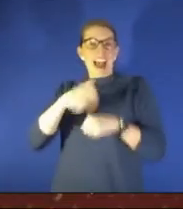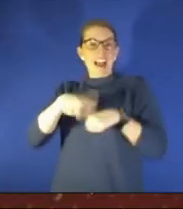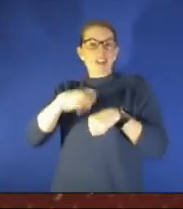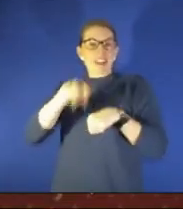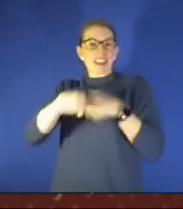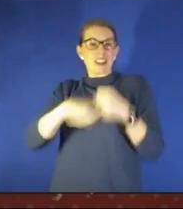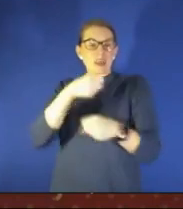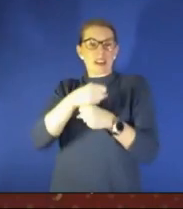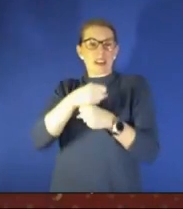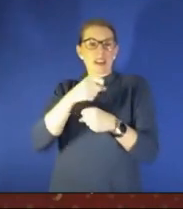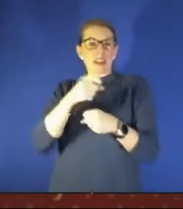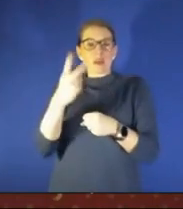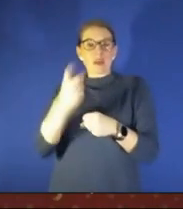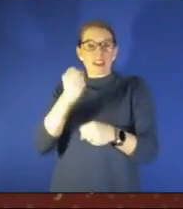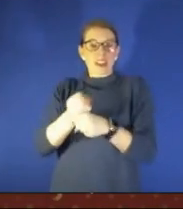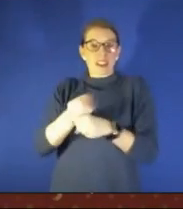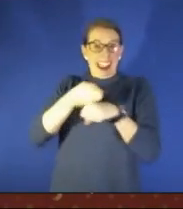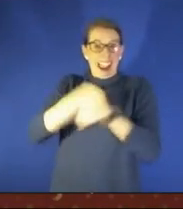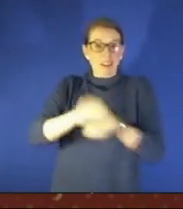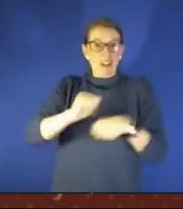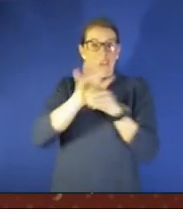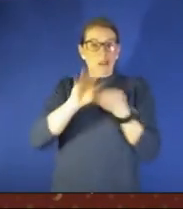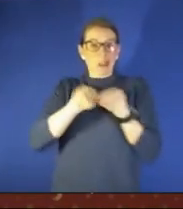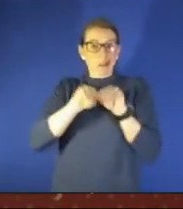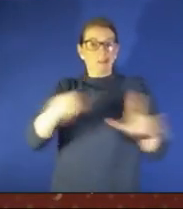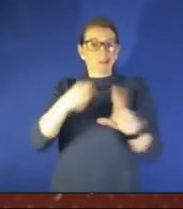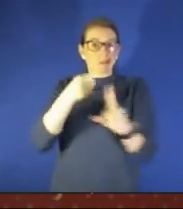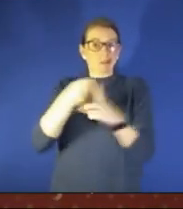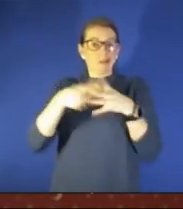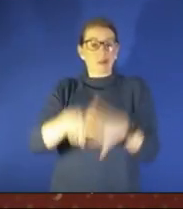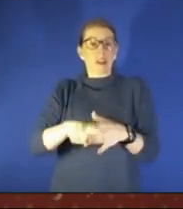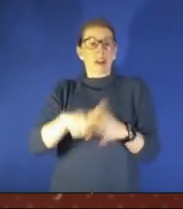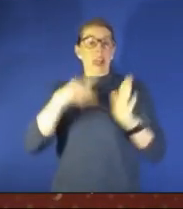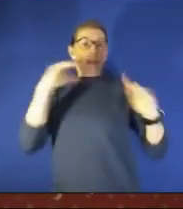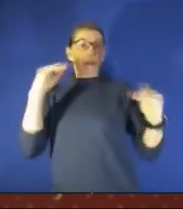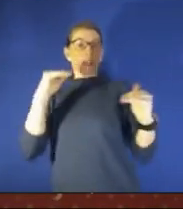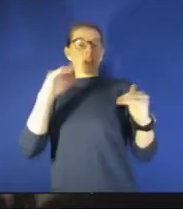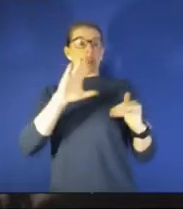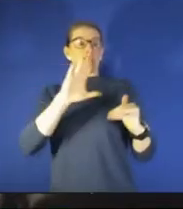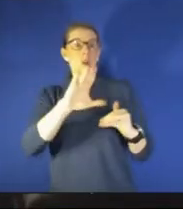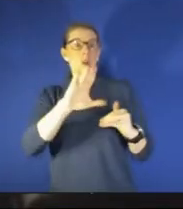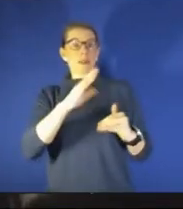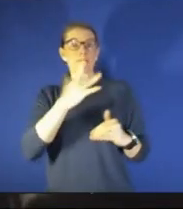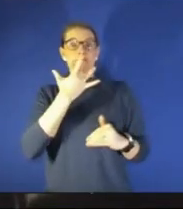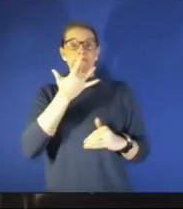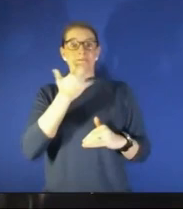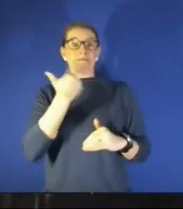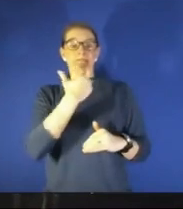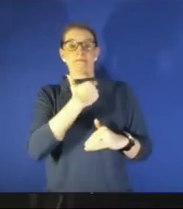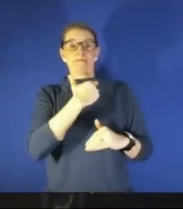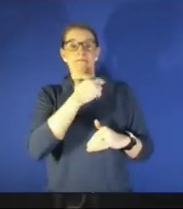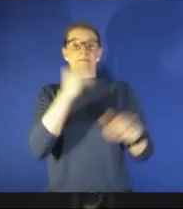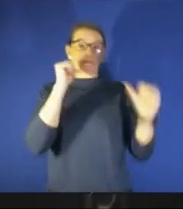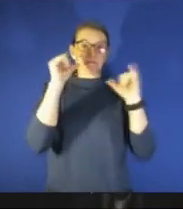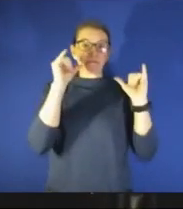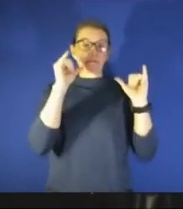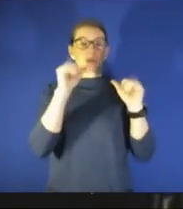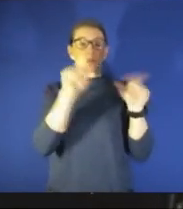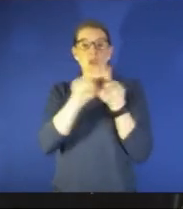pandemic began the changes you can expect at your favorite establishments all the way to some studies about